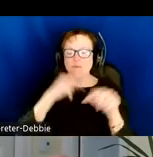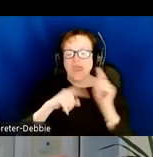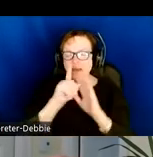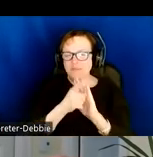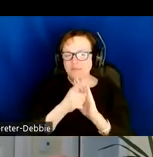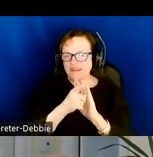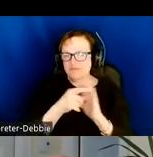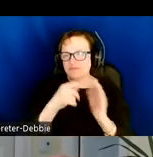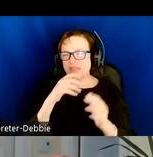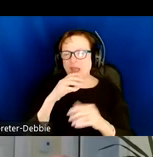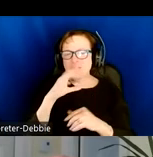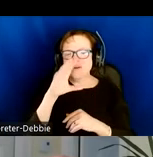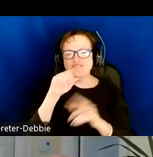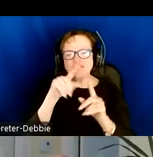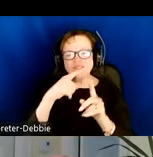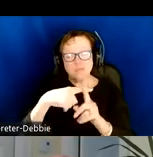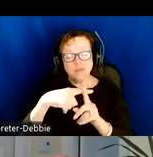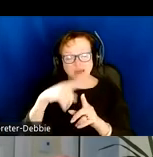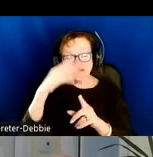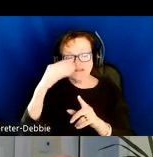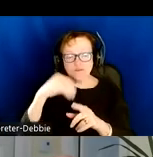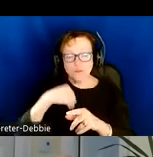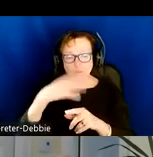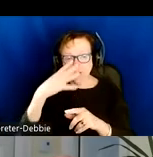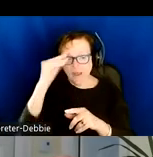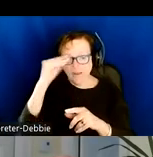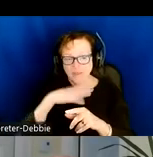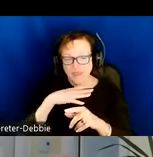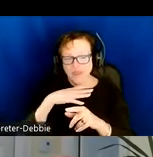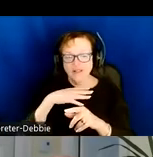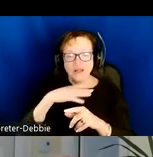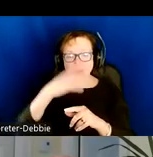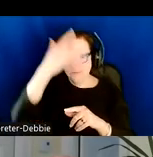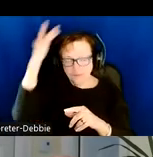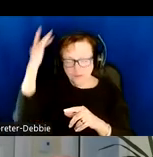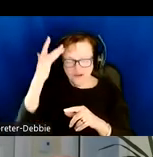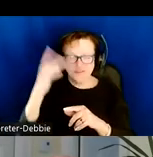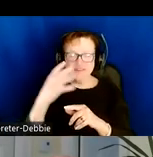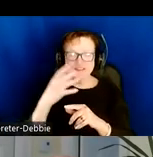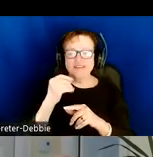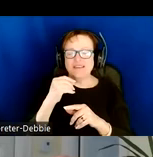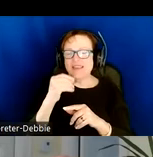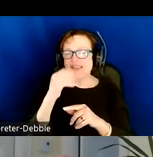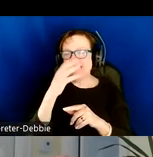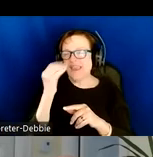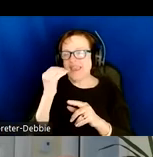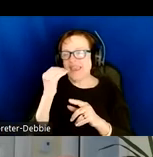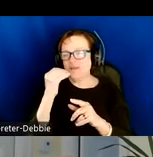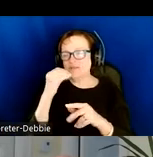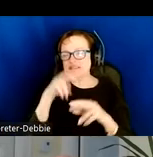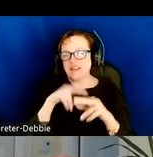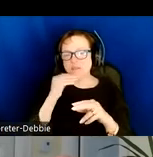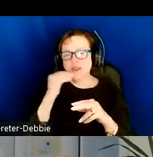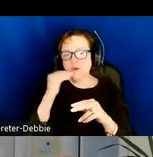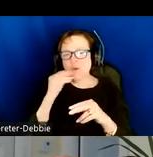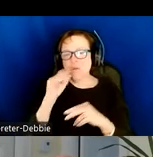a 50 something white male, follically challenged, sitting in my home office wearing a blue striped